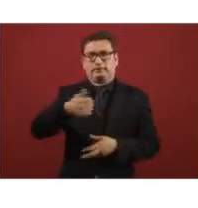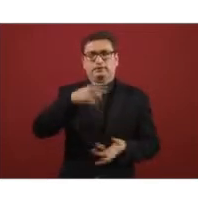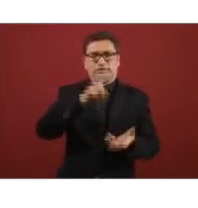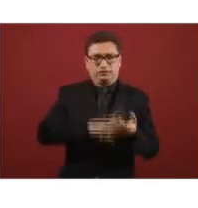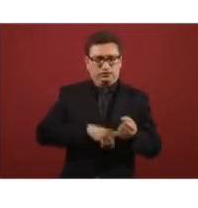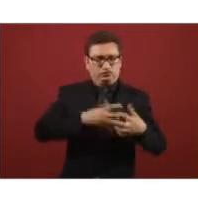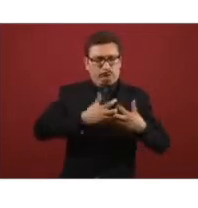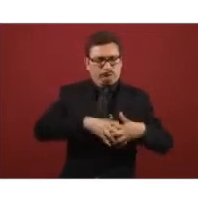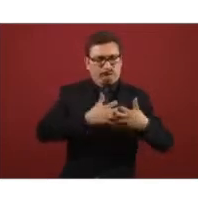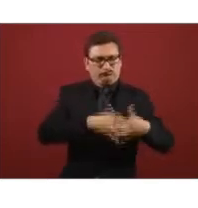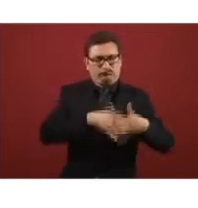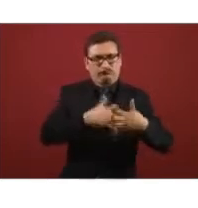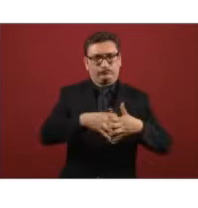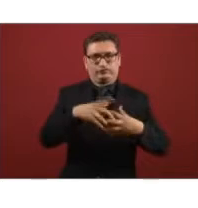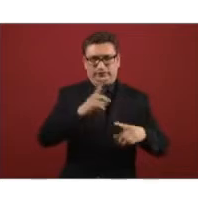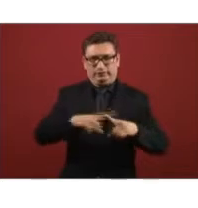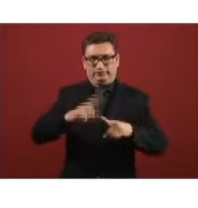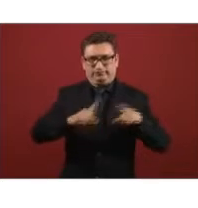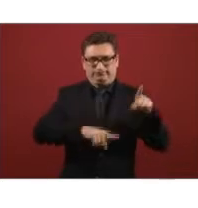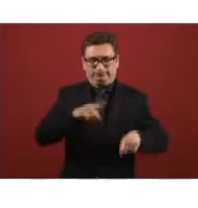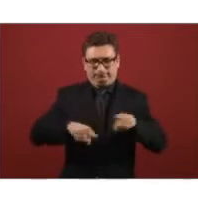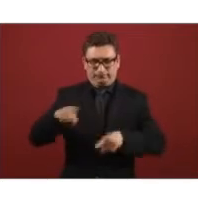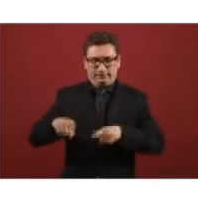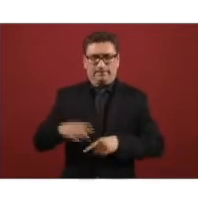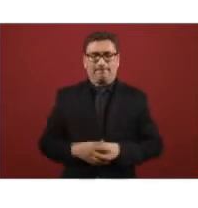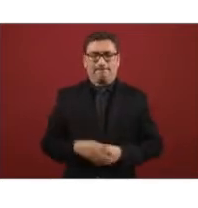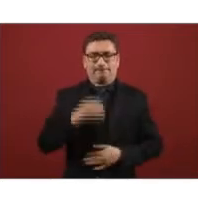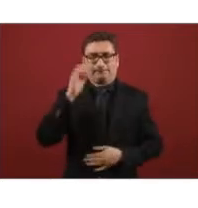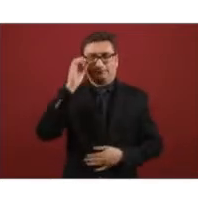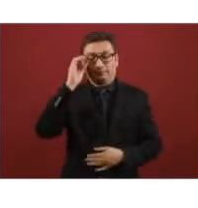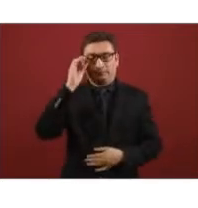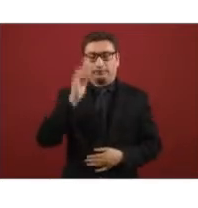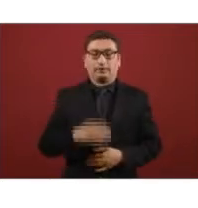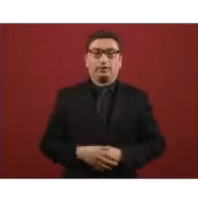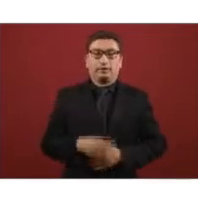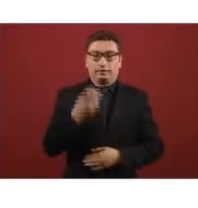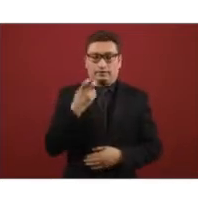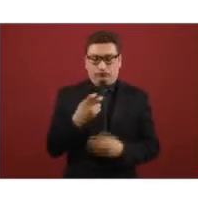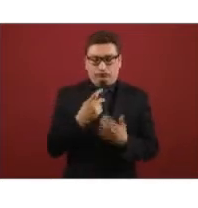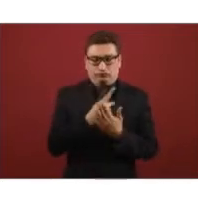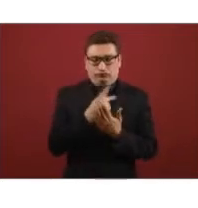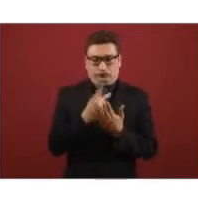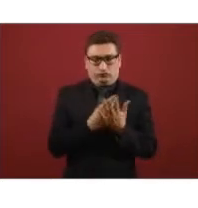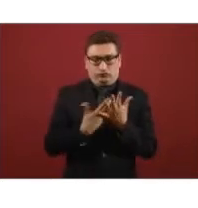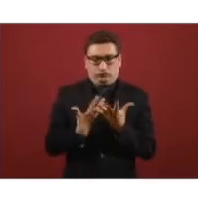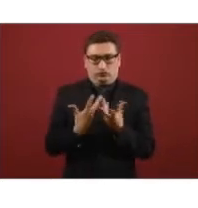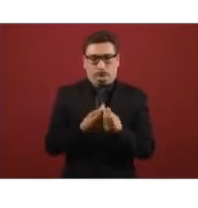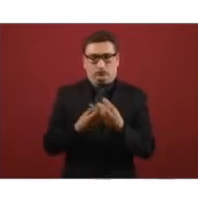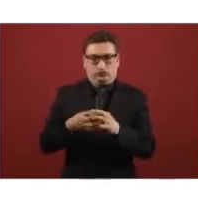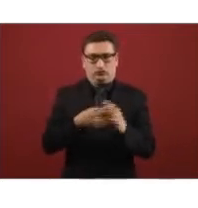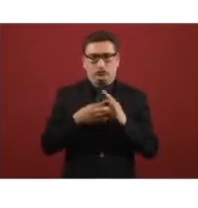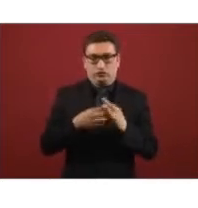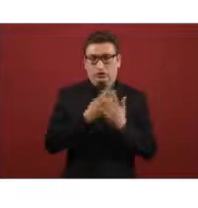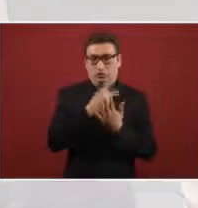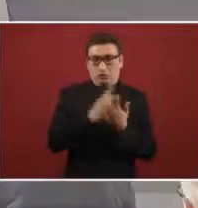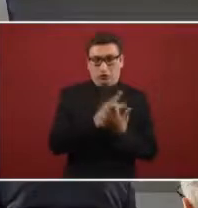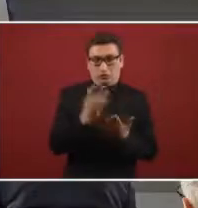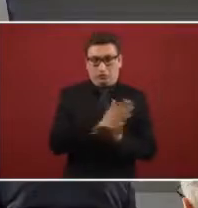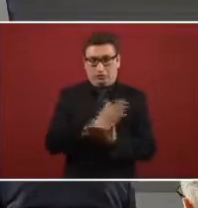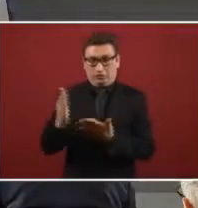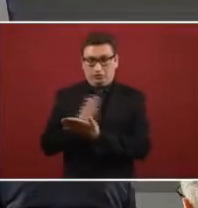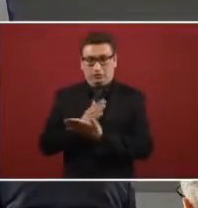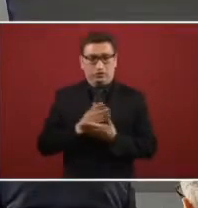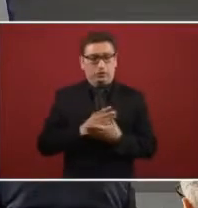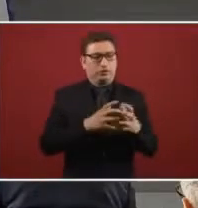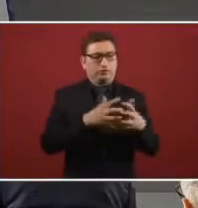into each one different loads and this program is in conjunction we can't do